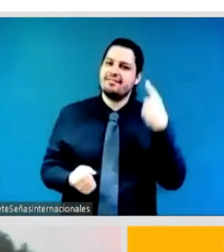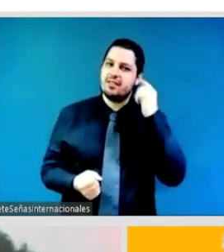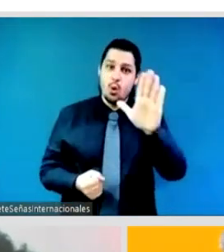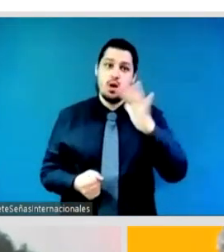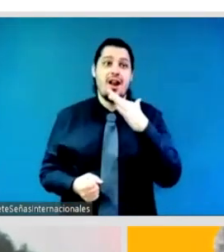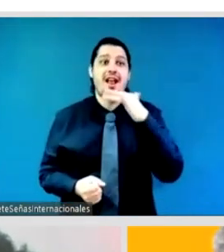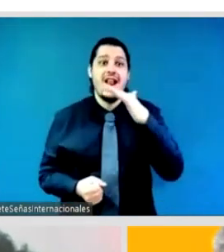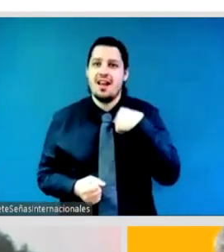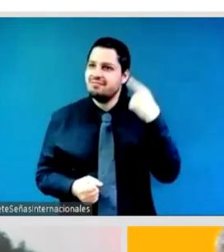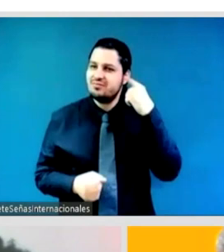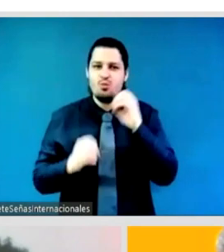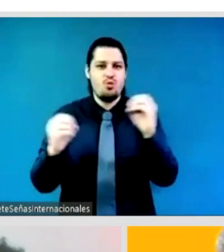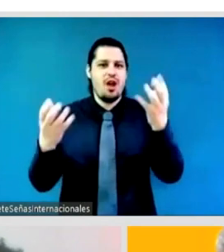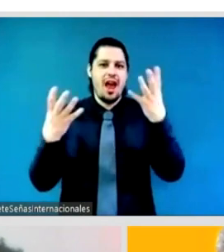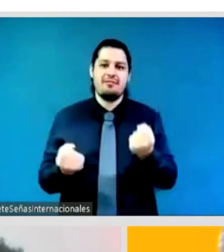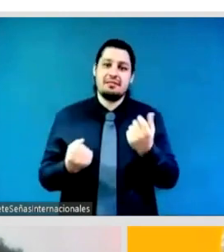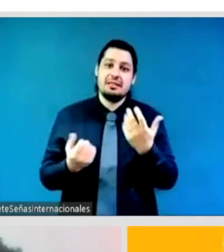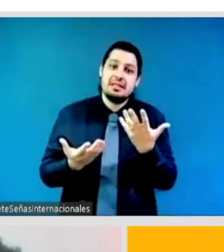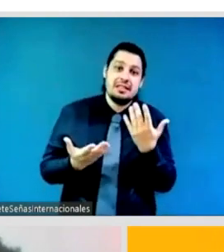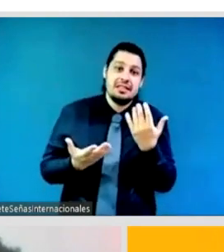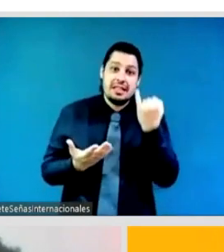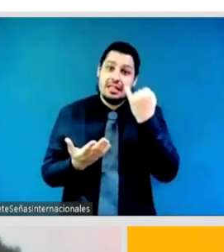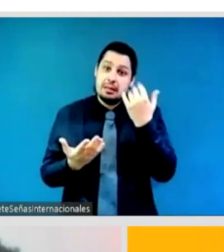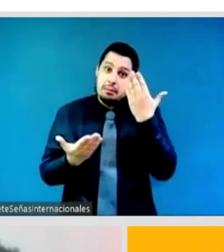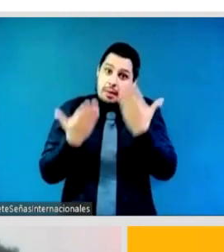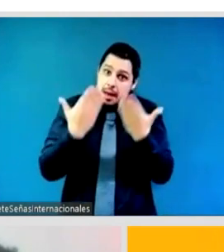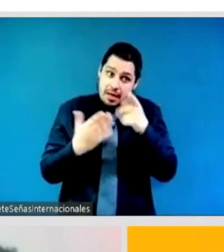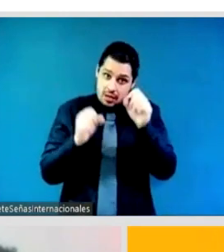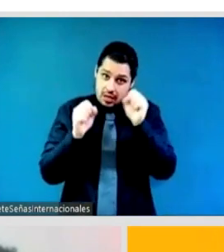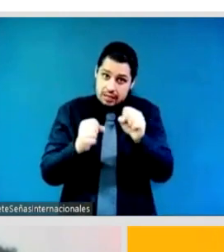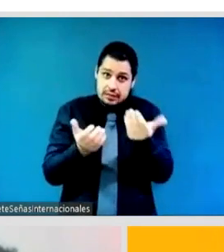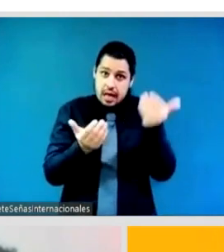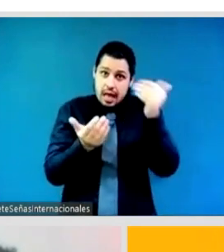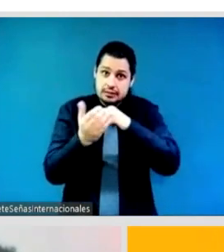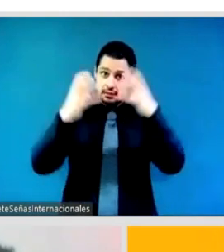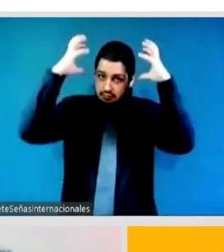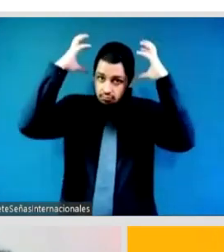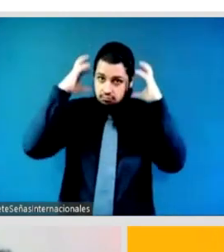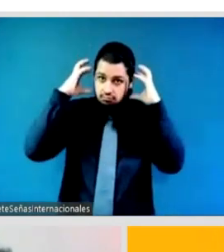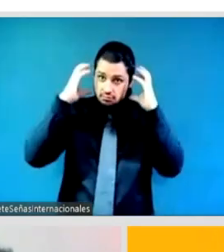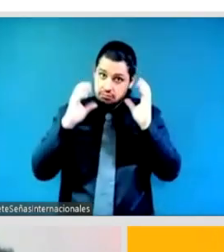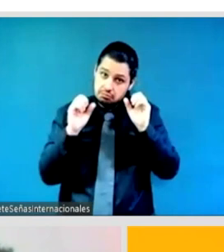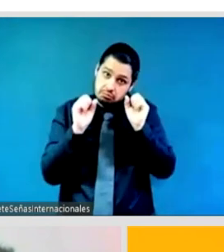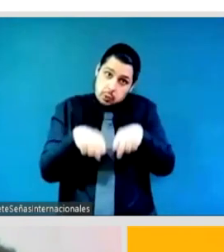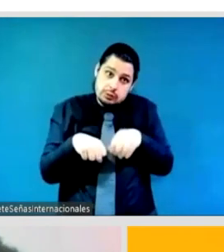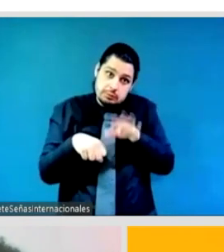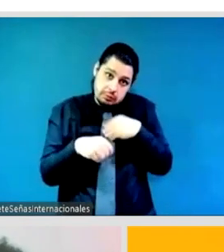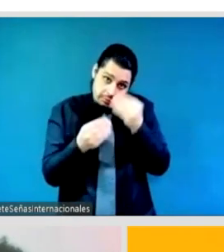hopefully our back end will be able to fix something.